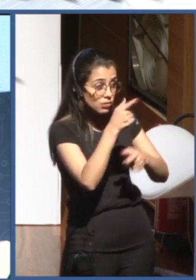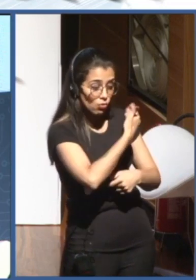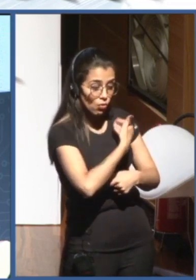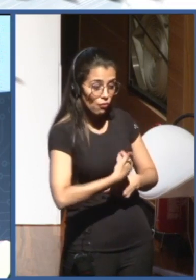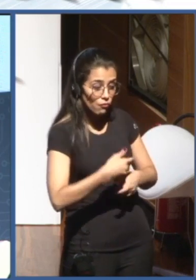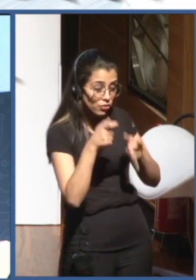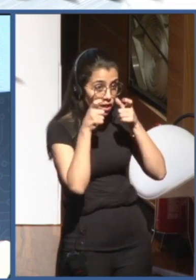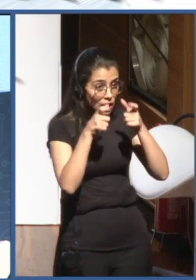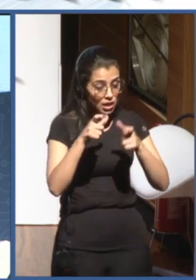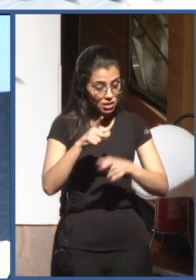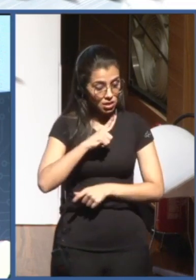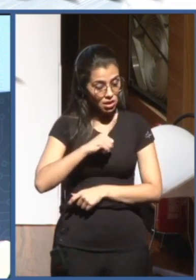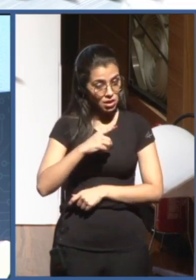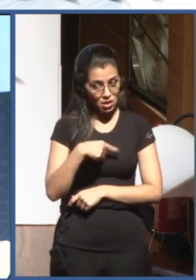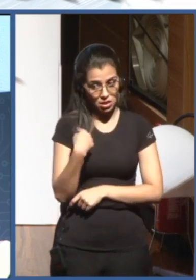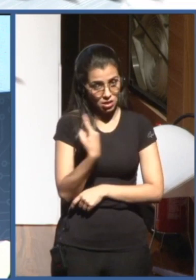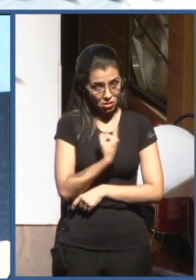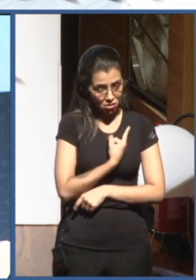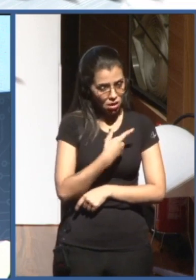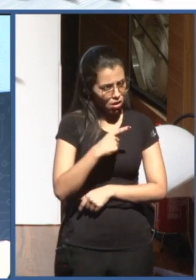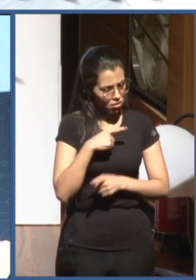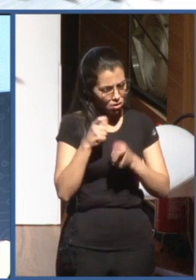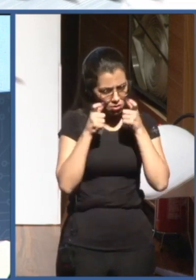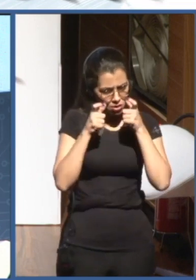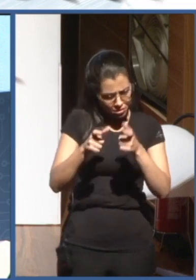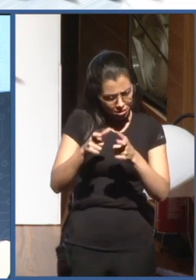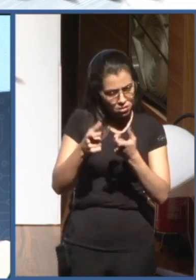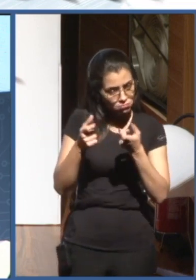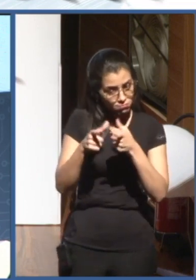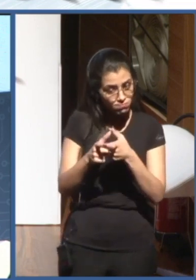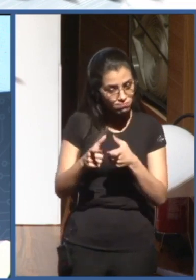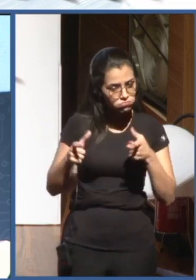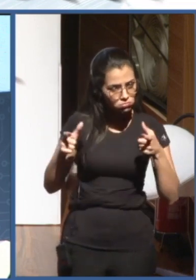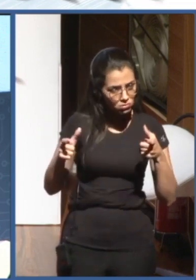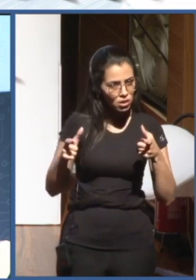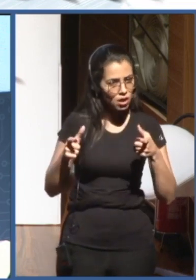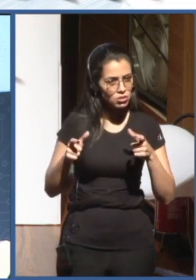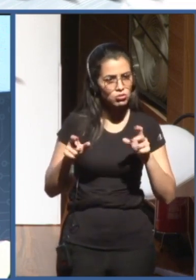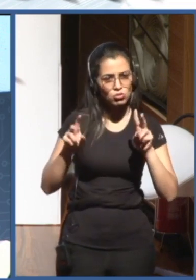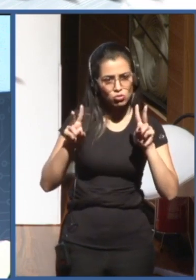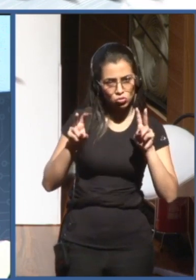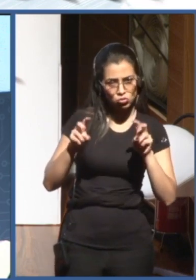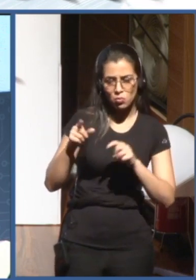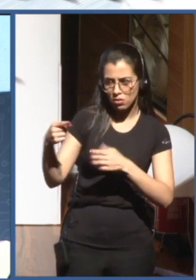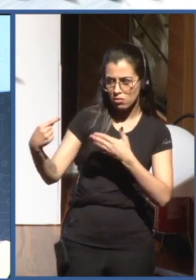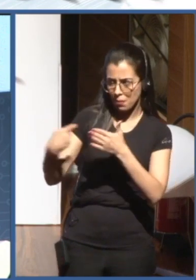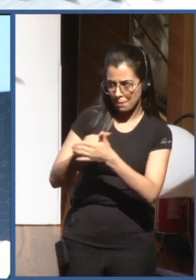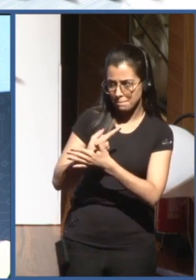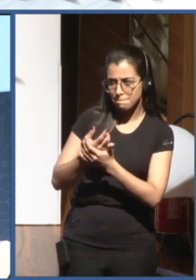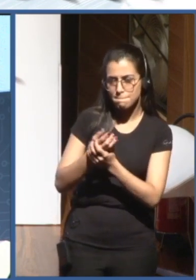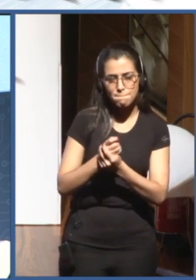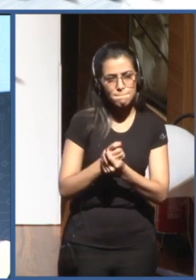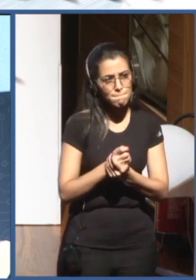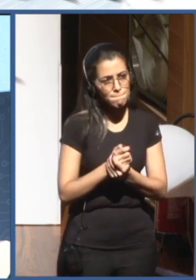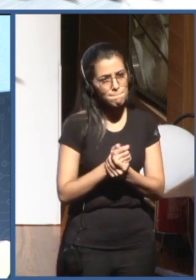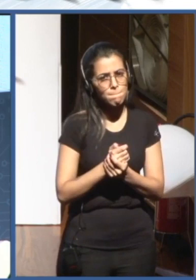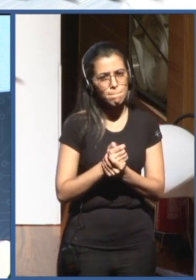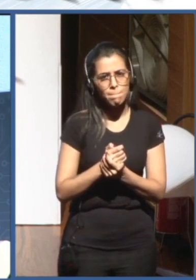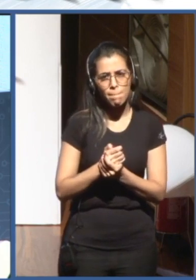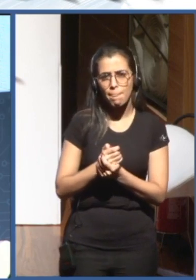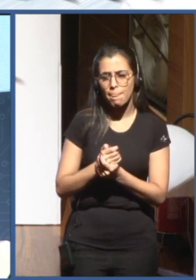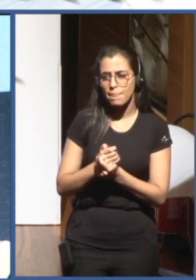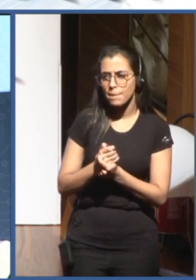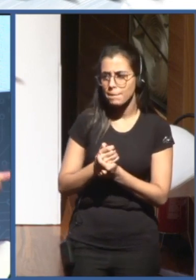So there is a big interest. In regards to your question, I mean, this center will be a multi-stakeholder one,